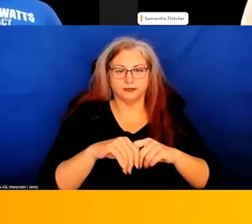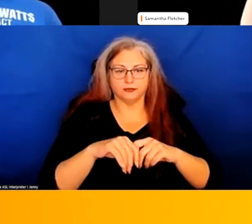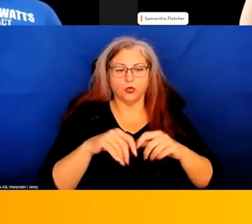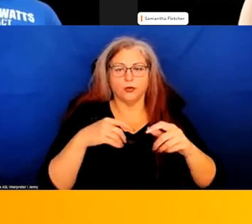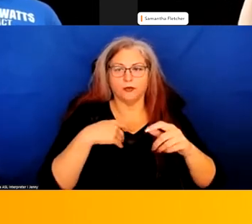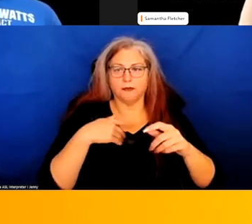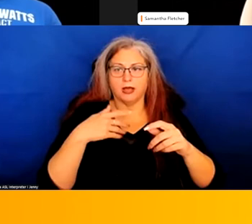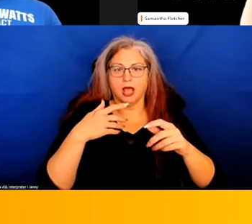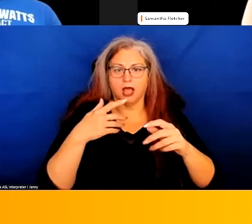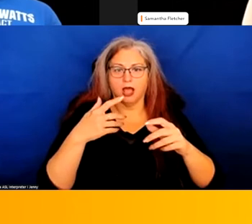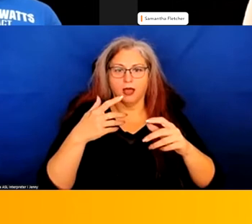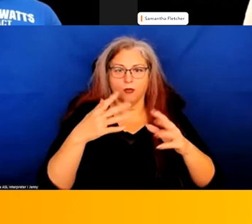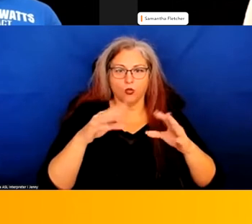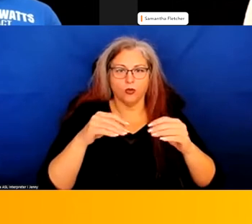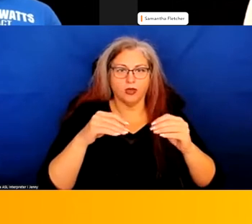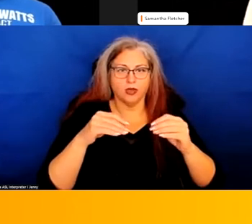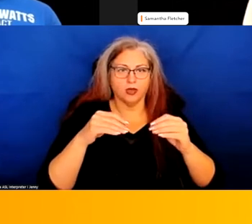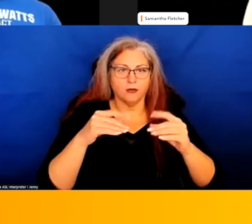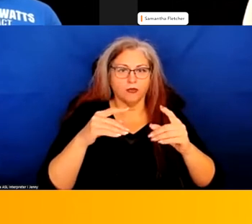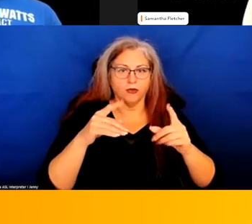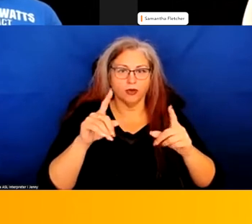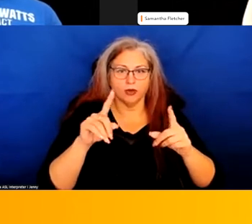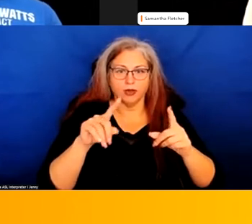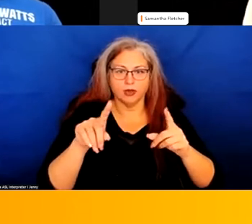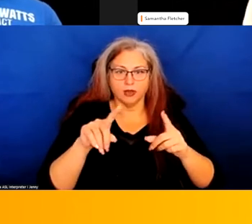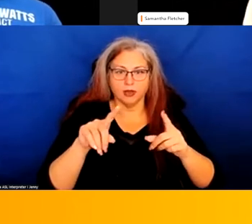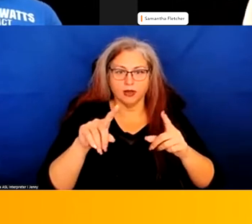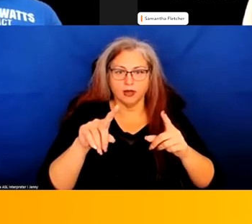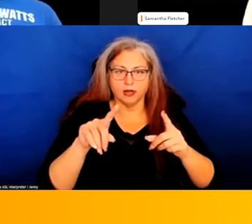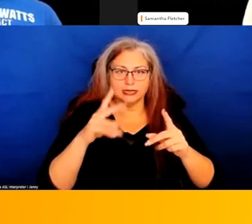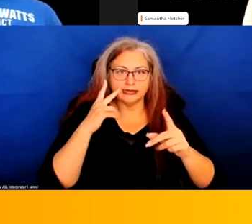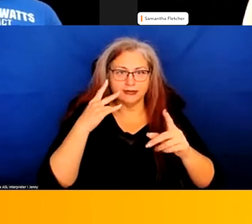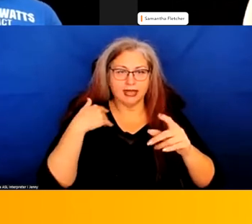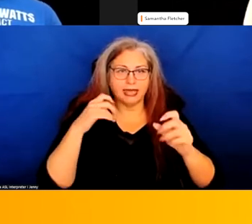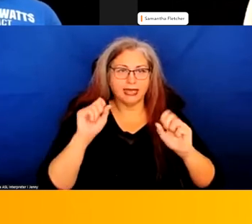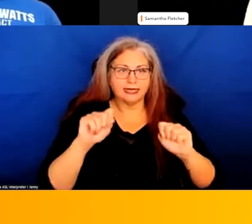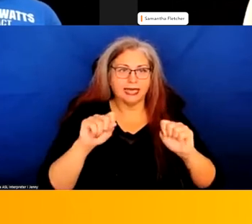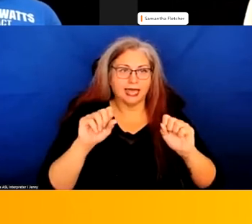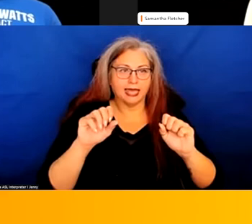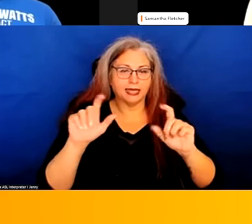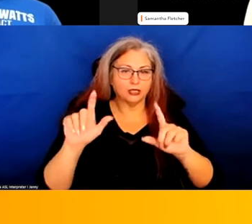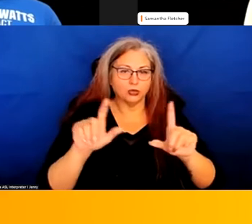just, I hope I can do this here. Just one second.